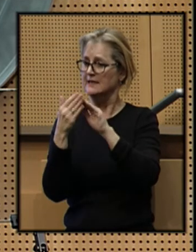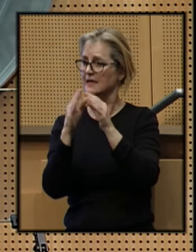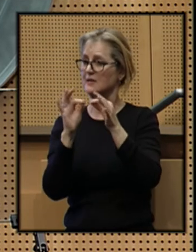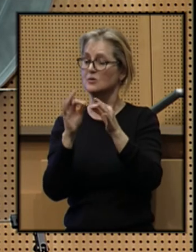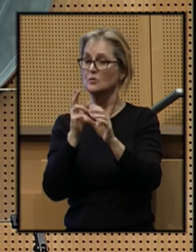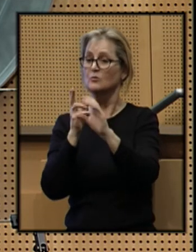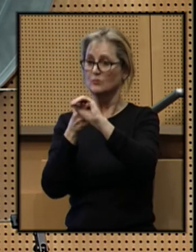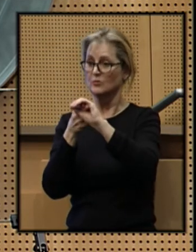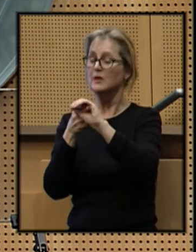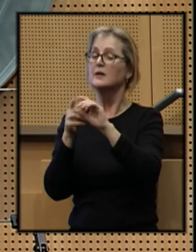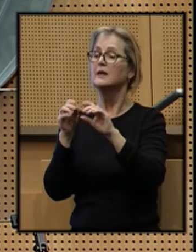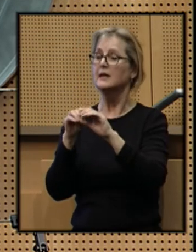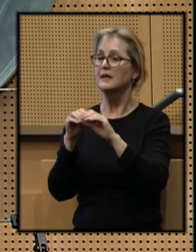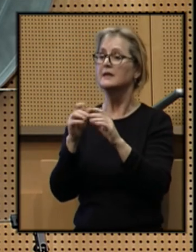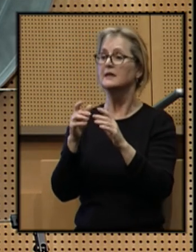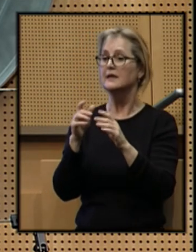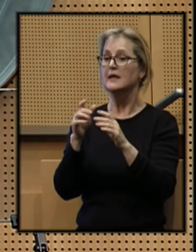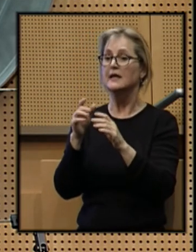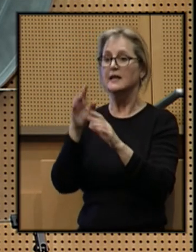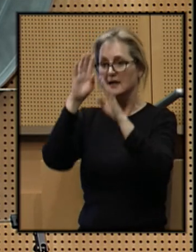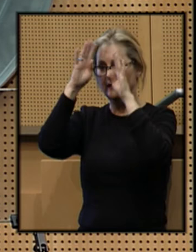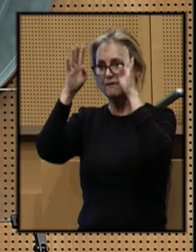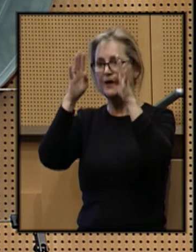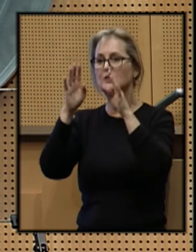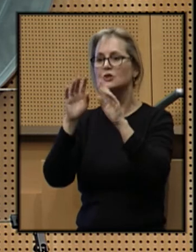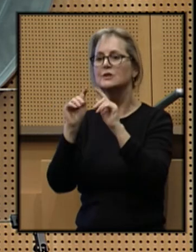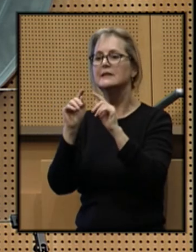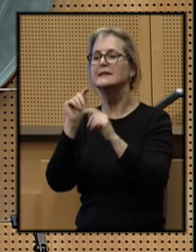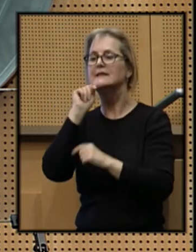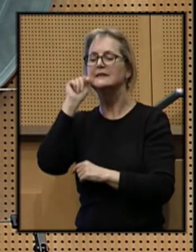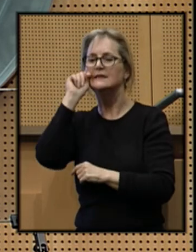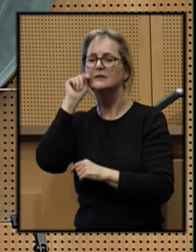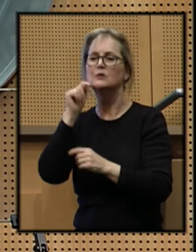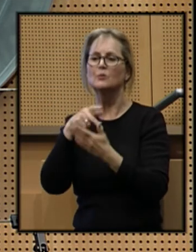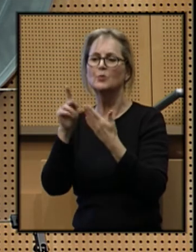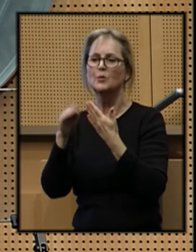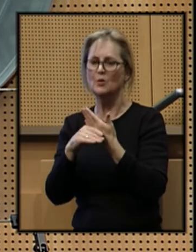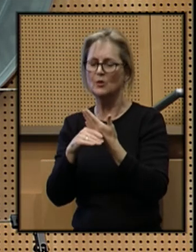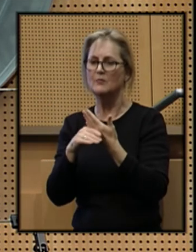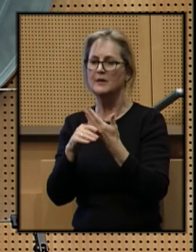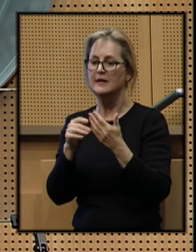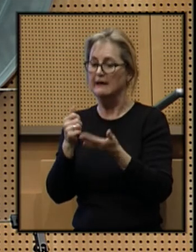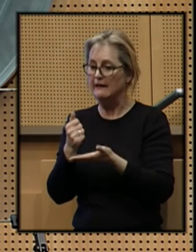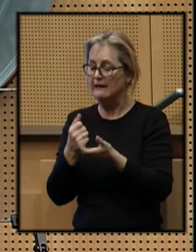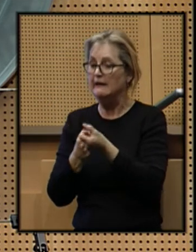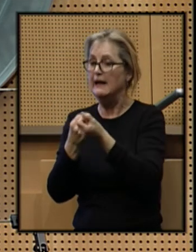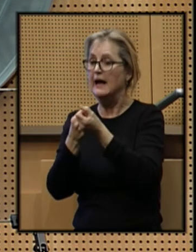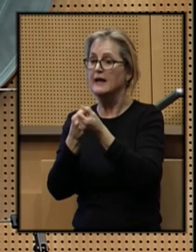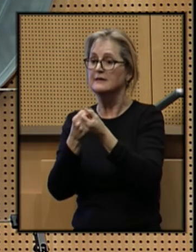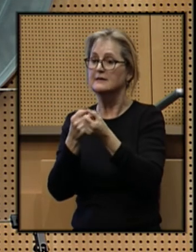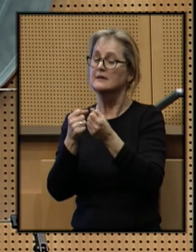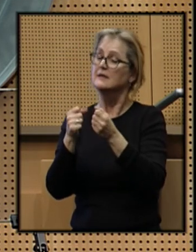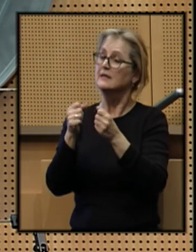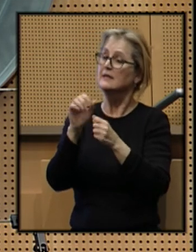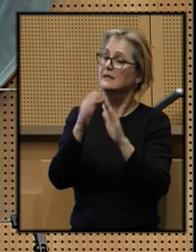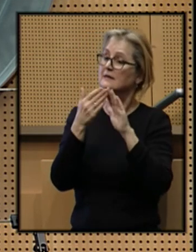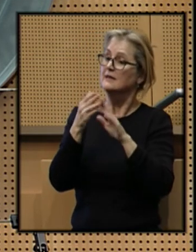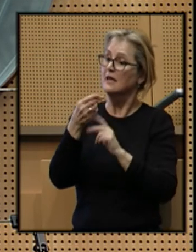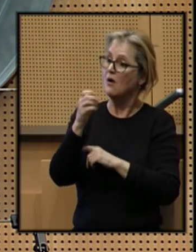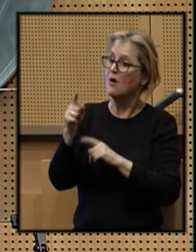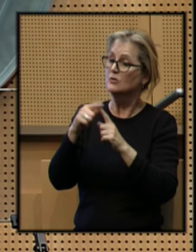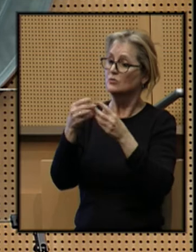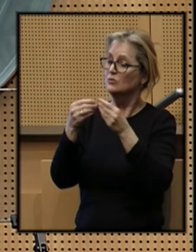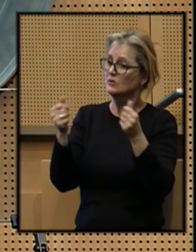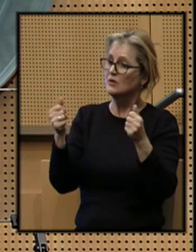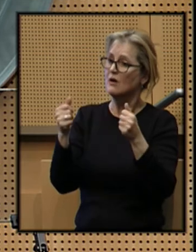Bloomberg Philanthropy's Innovation Teams Program, which aims to enhance the capacity of city halls to solve